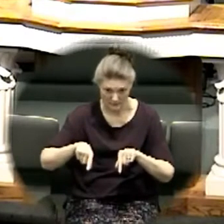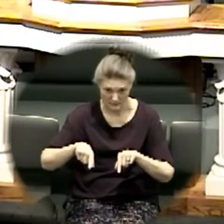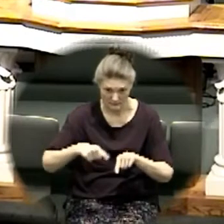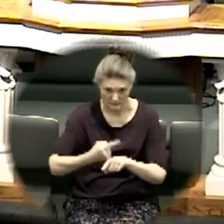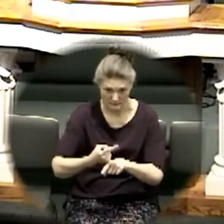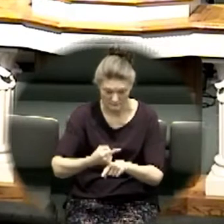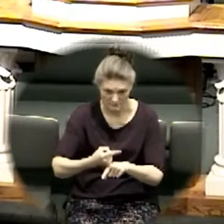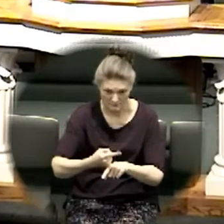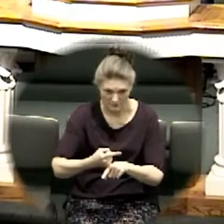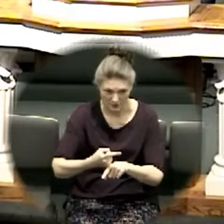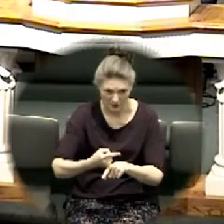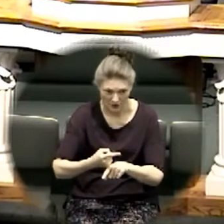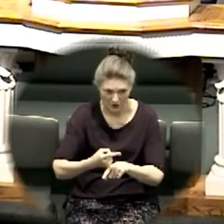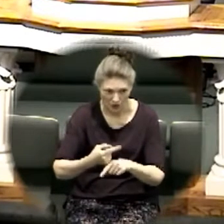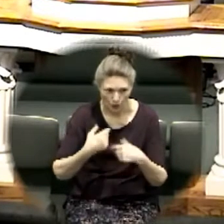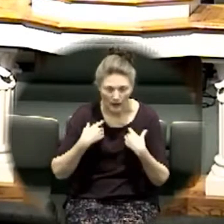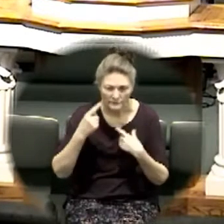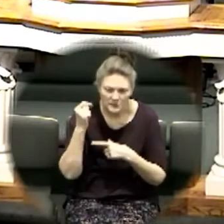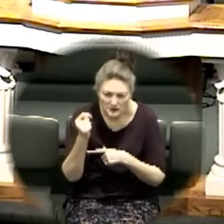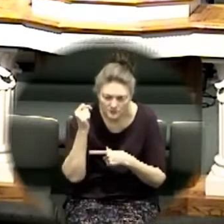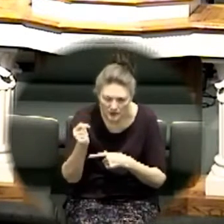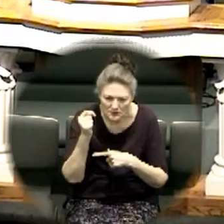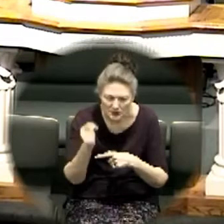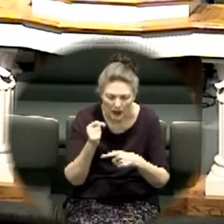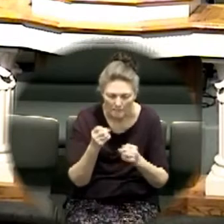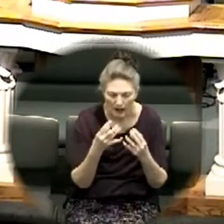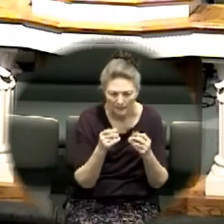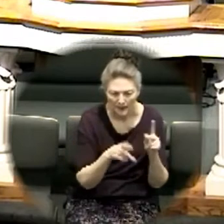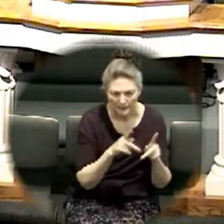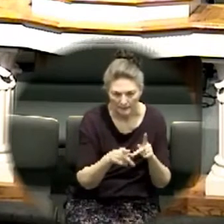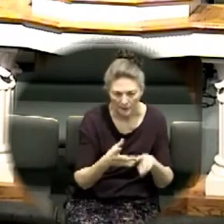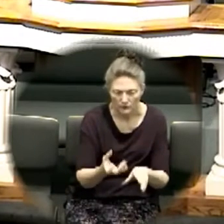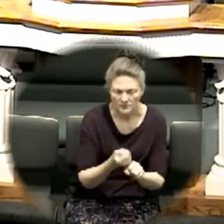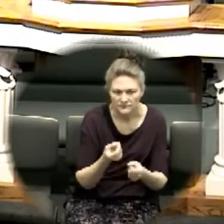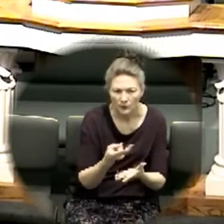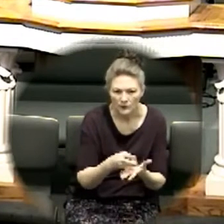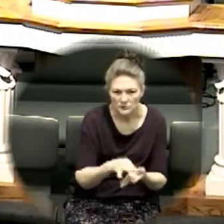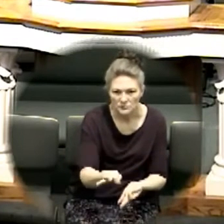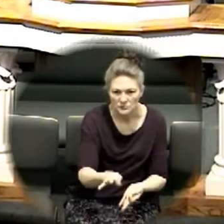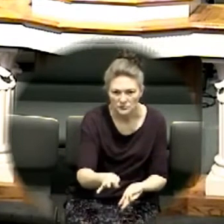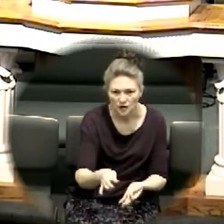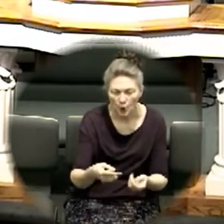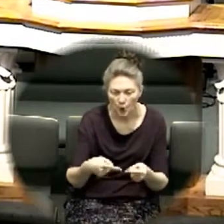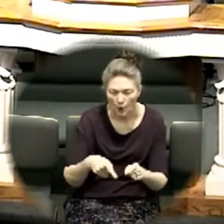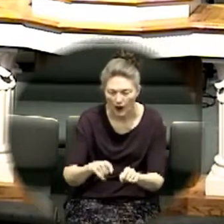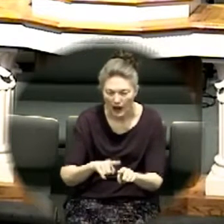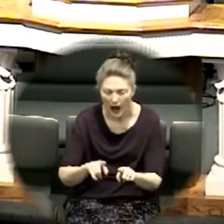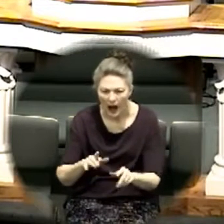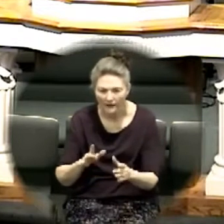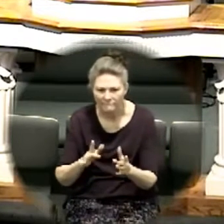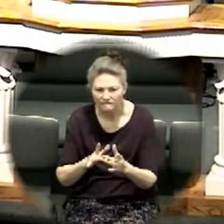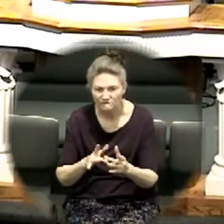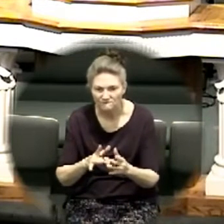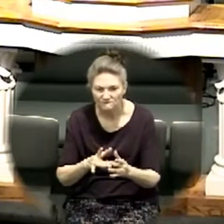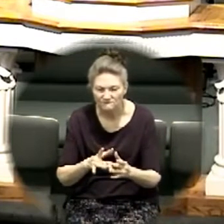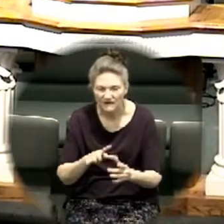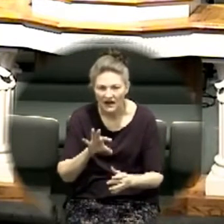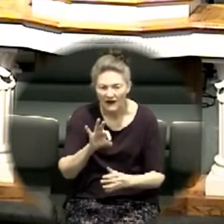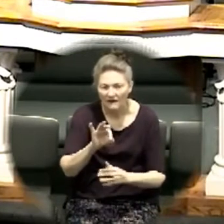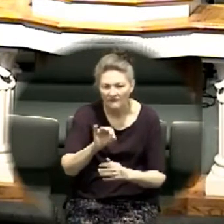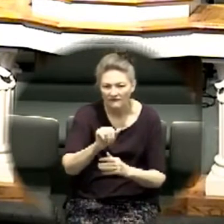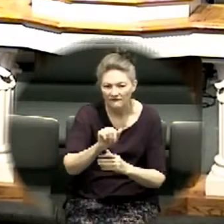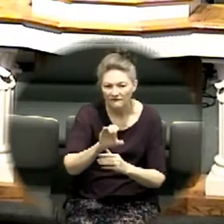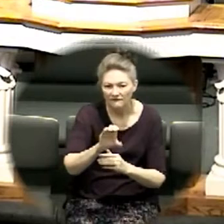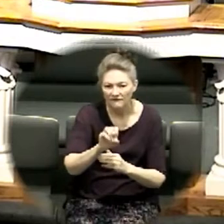um we are having testimonies coming in of people receiving the holy ghost while on facetime people are getting